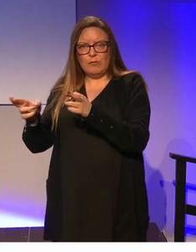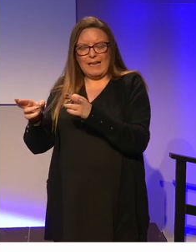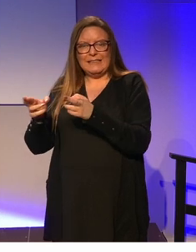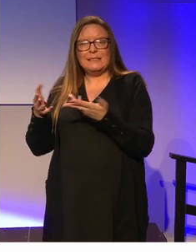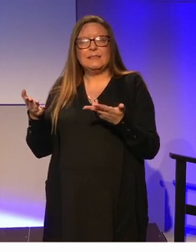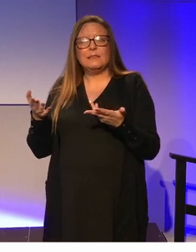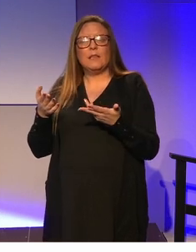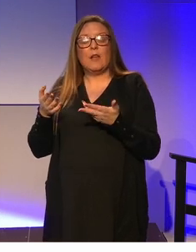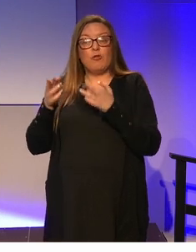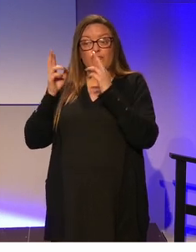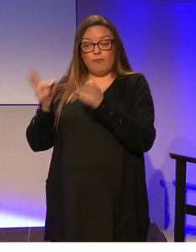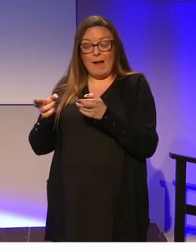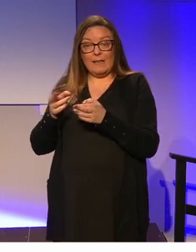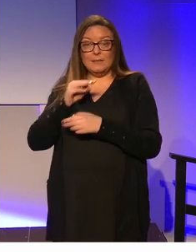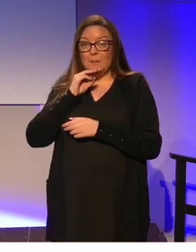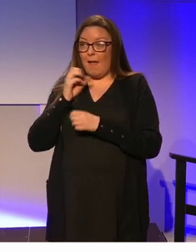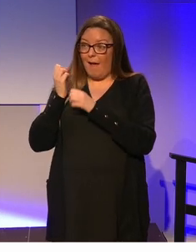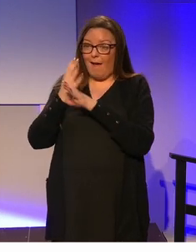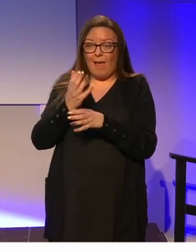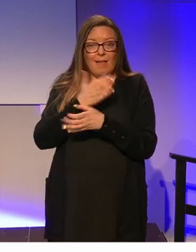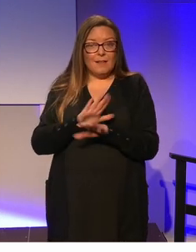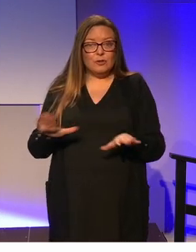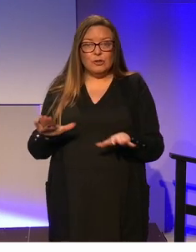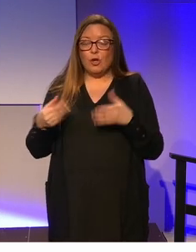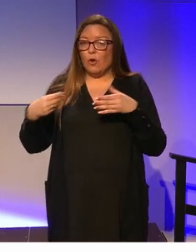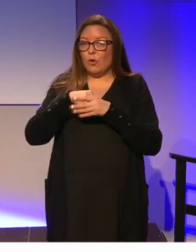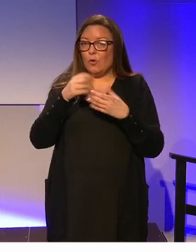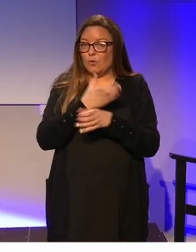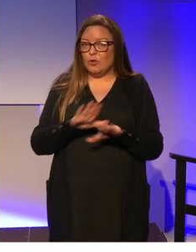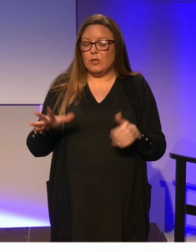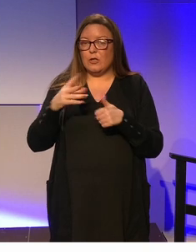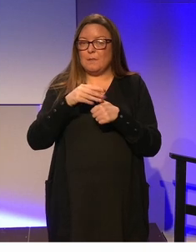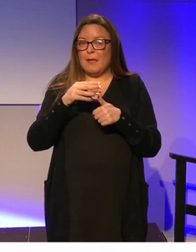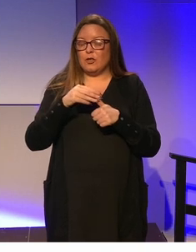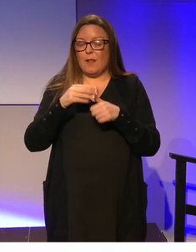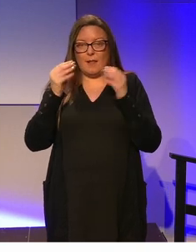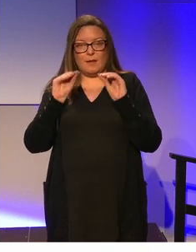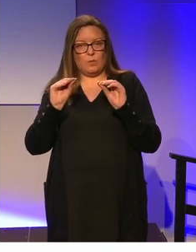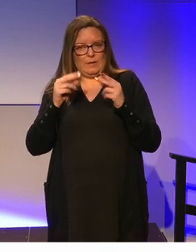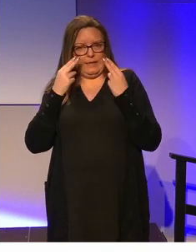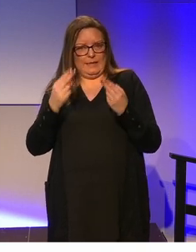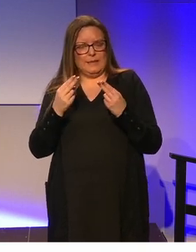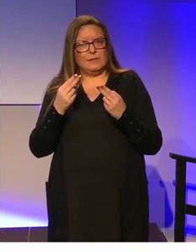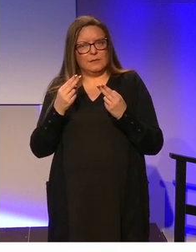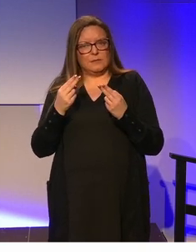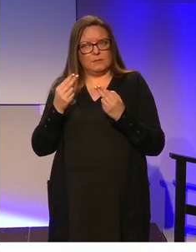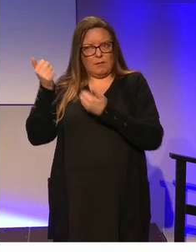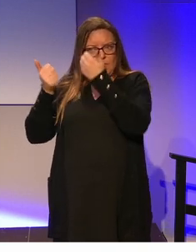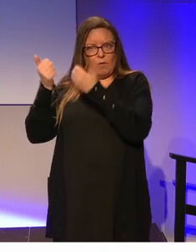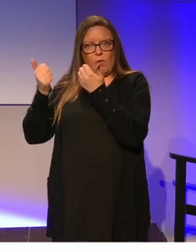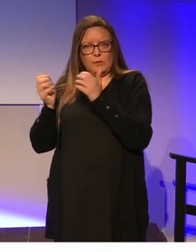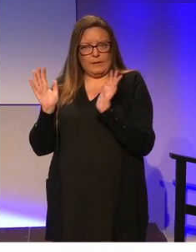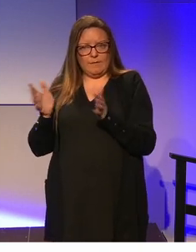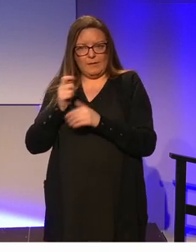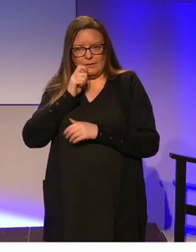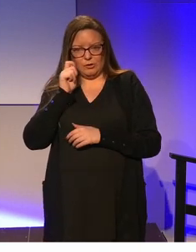that the rights of all children including children with special education and needs will be vindicated in the courts under the Constitution